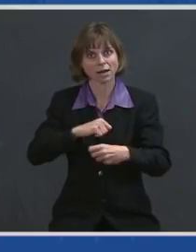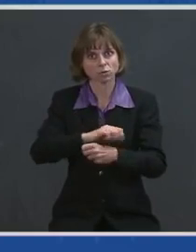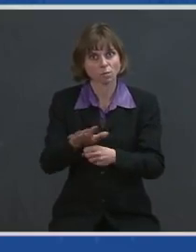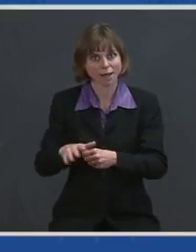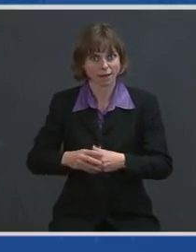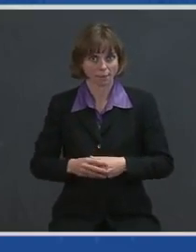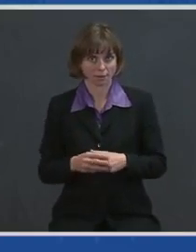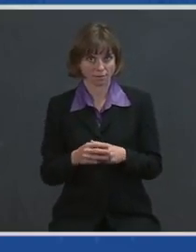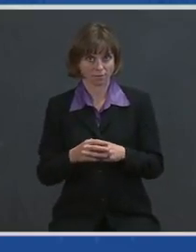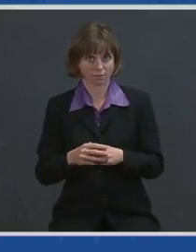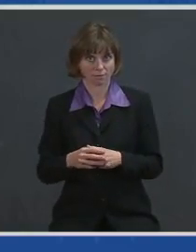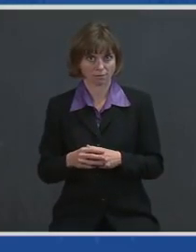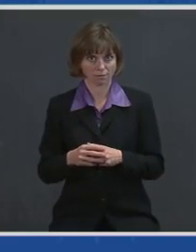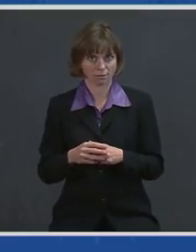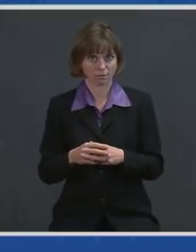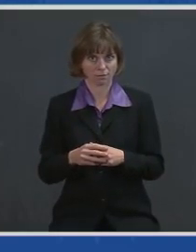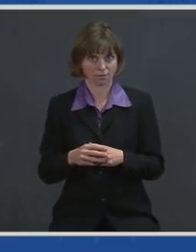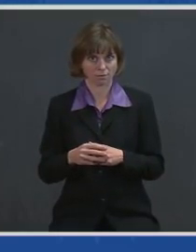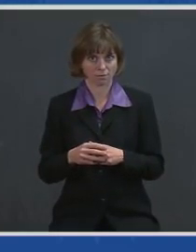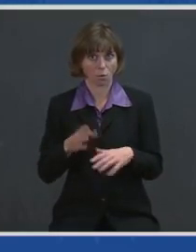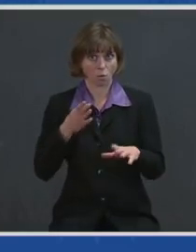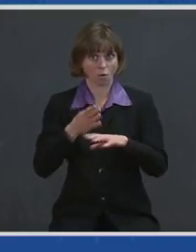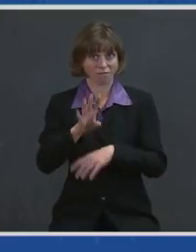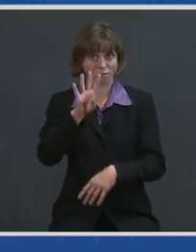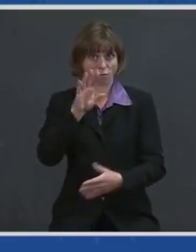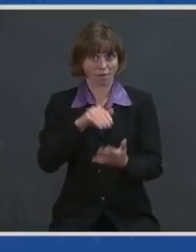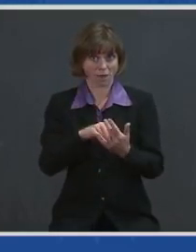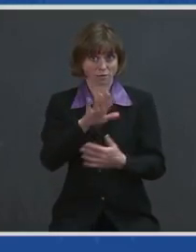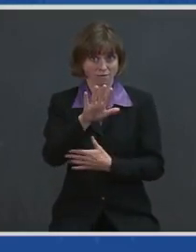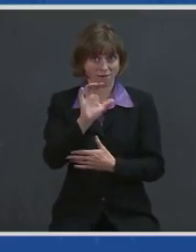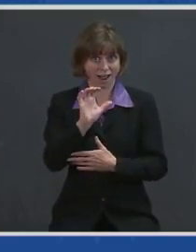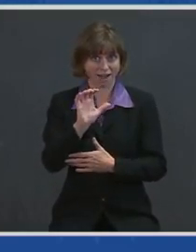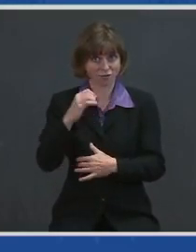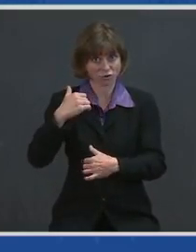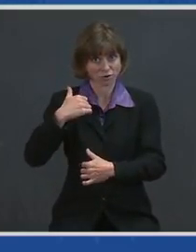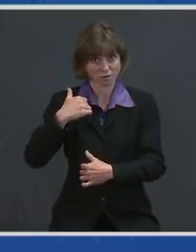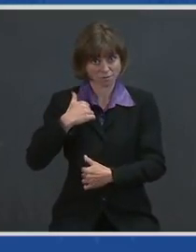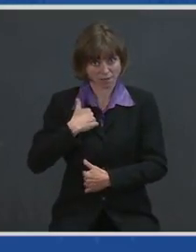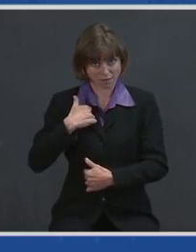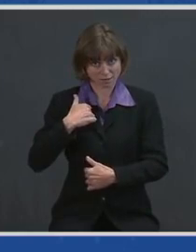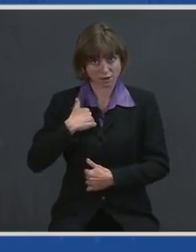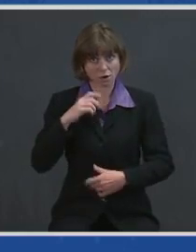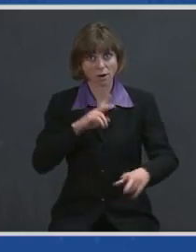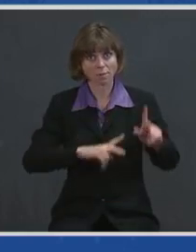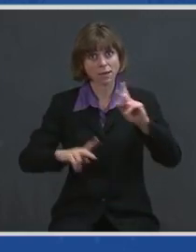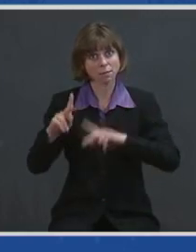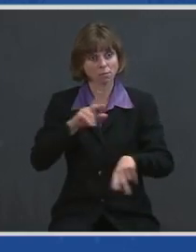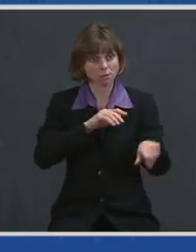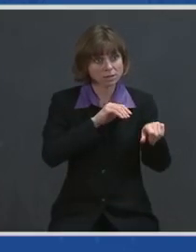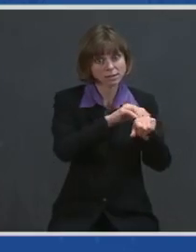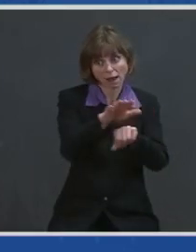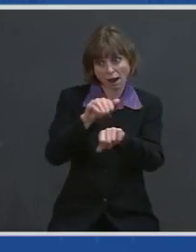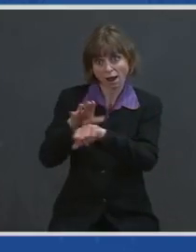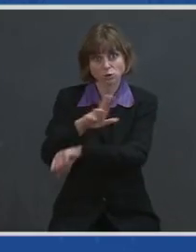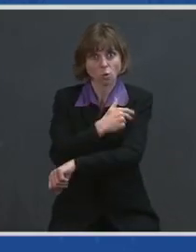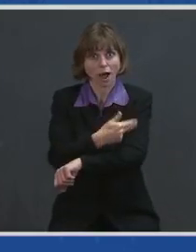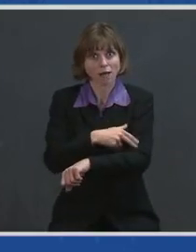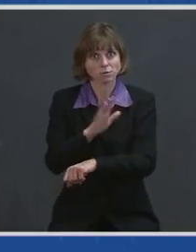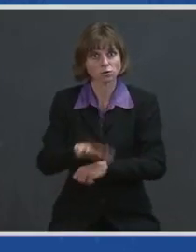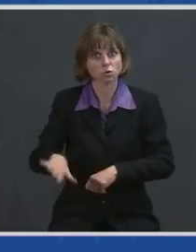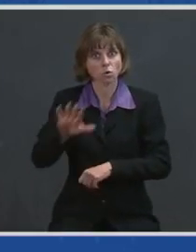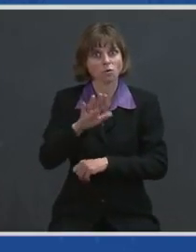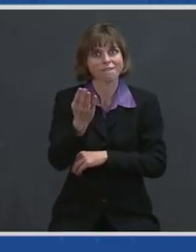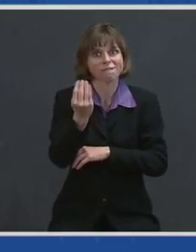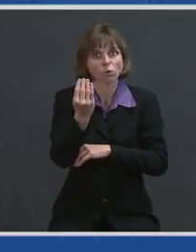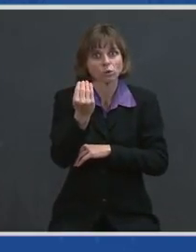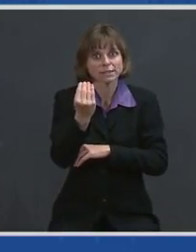More than 4,500 military medical personnel deployed in hospitals across 14 states